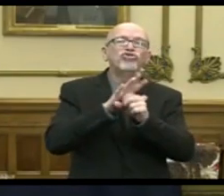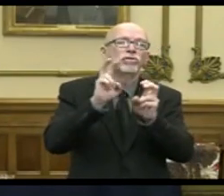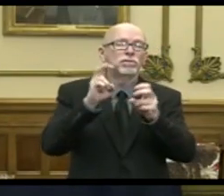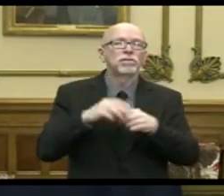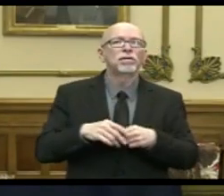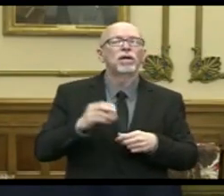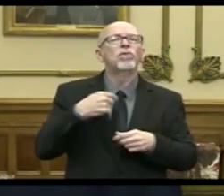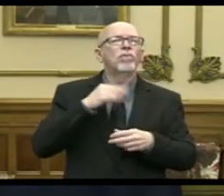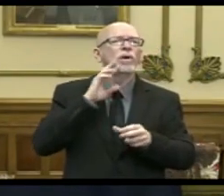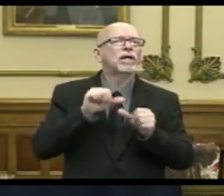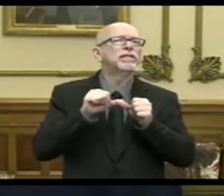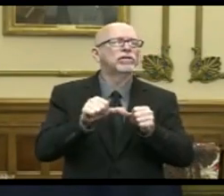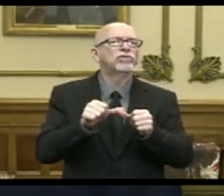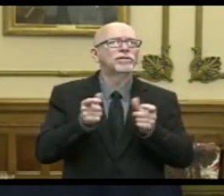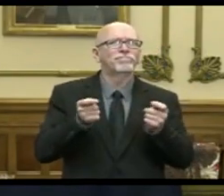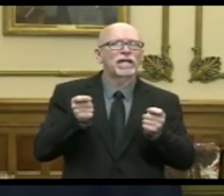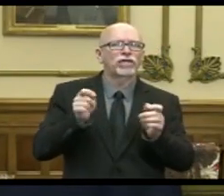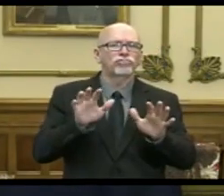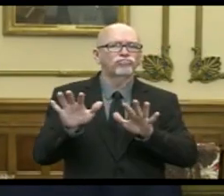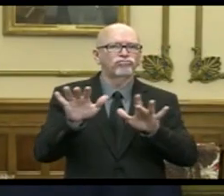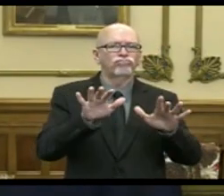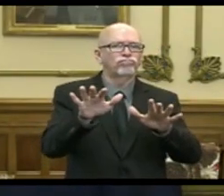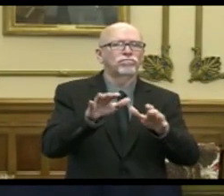we'll continue to manage it in that in that way. listening.